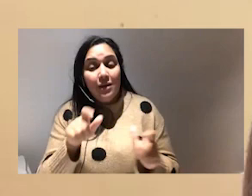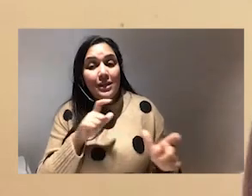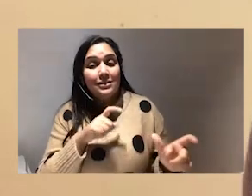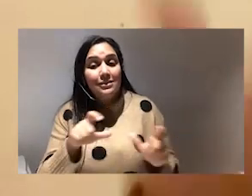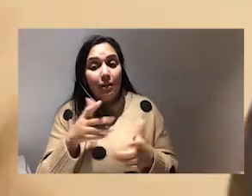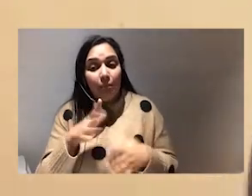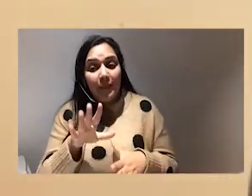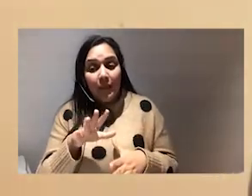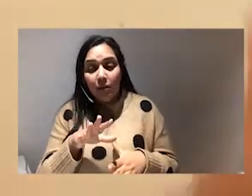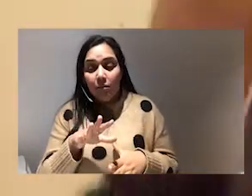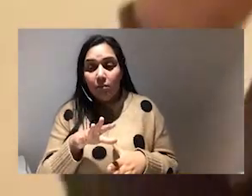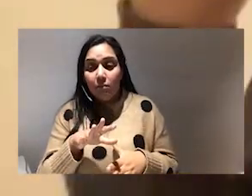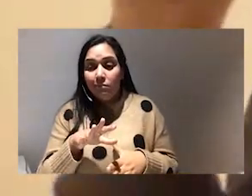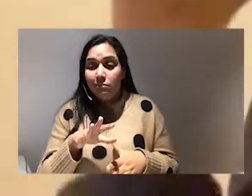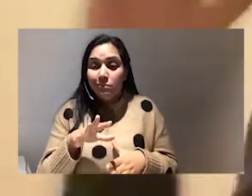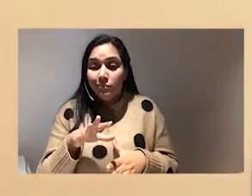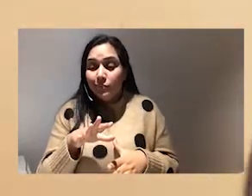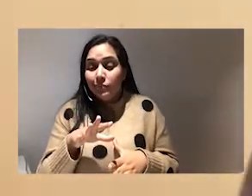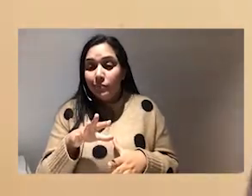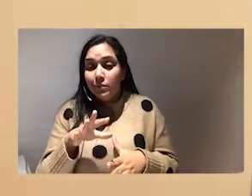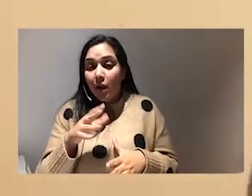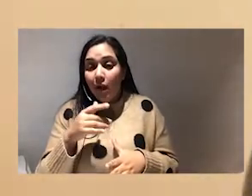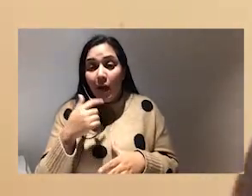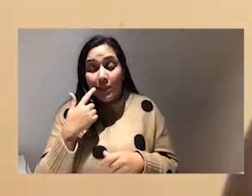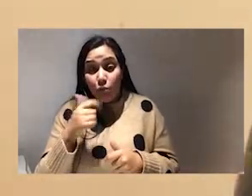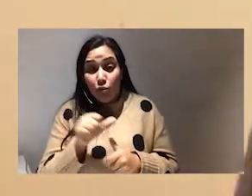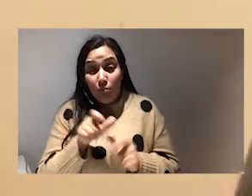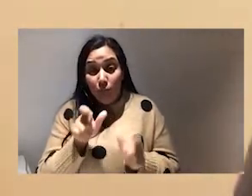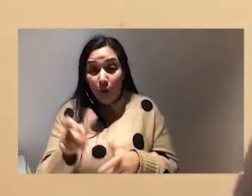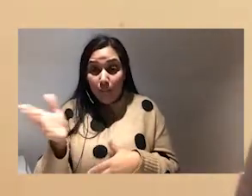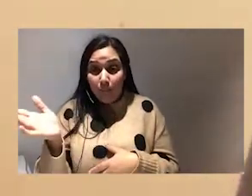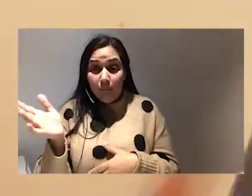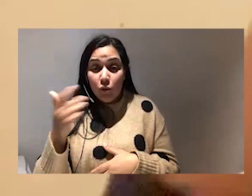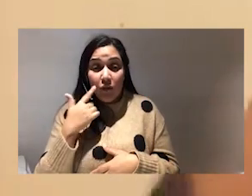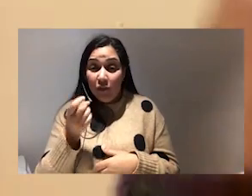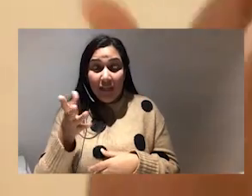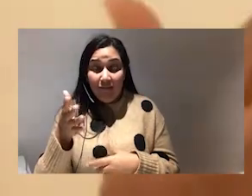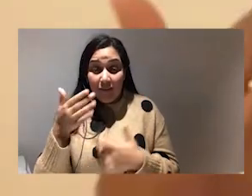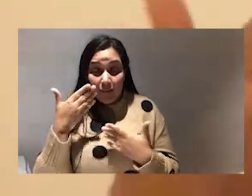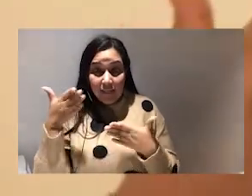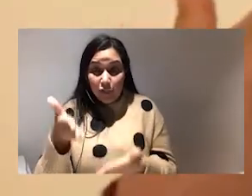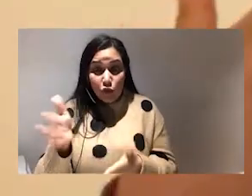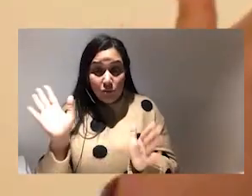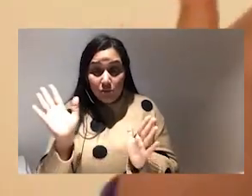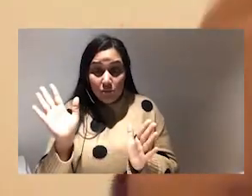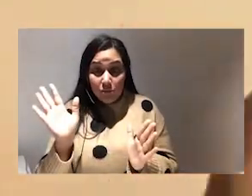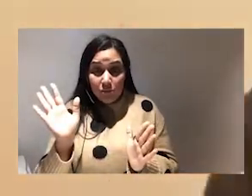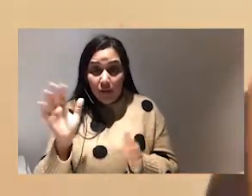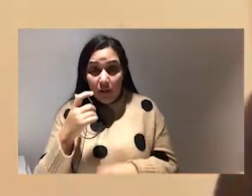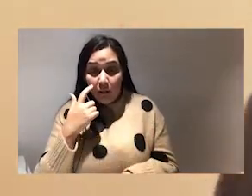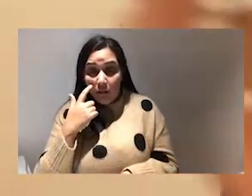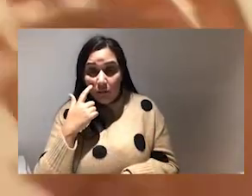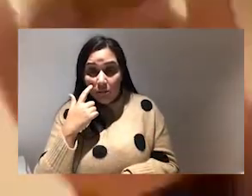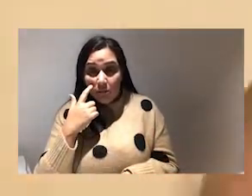um i don't jump in the bandwagon i honestly think we should block them i don't think we should give them limelight i think we should start we